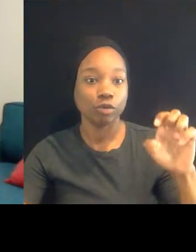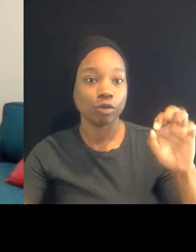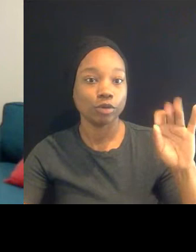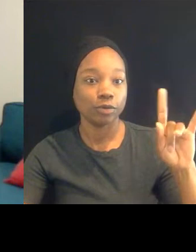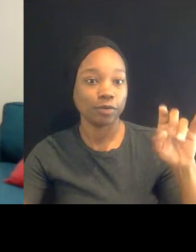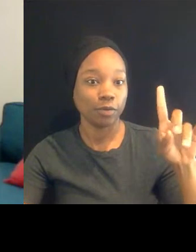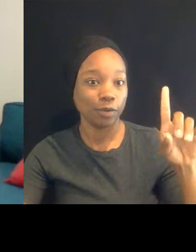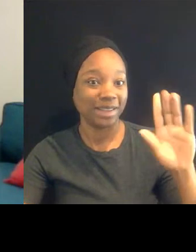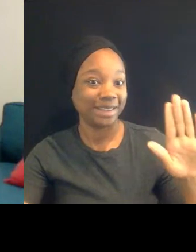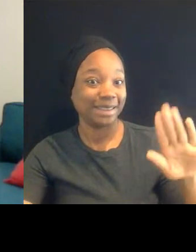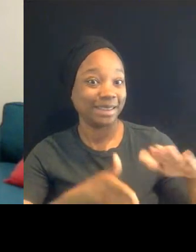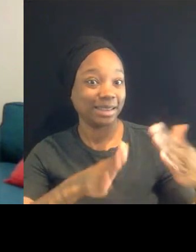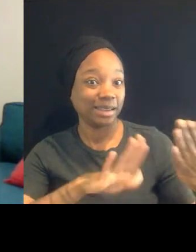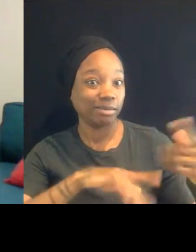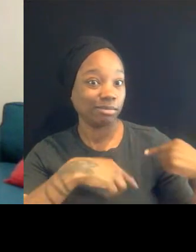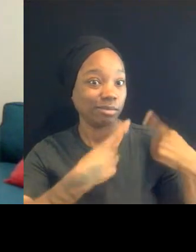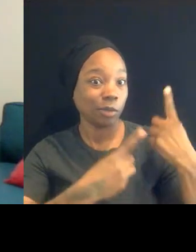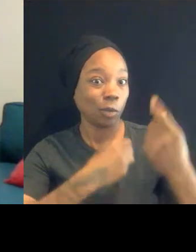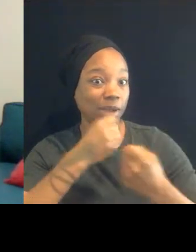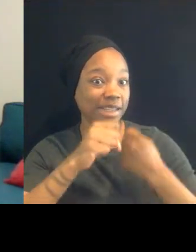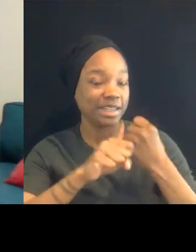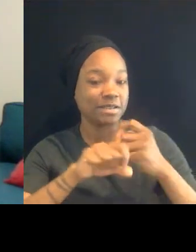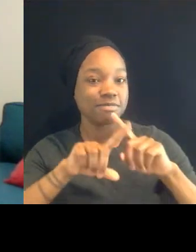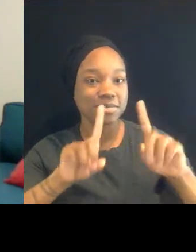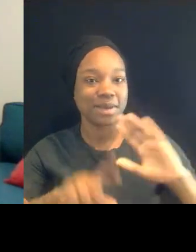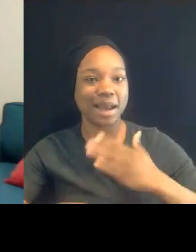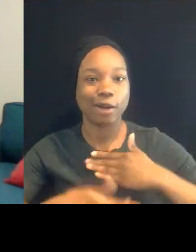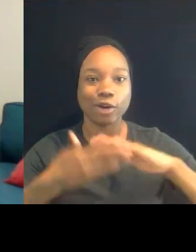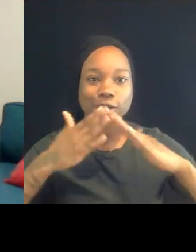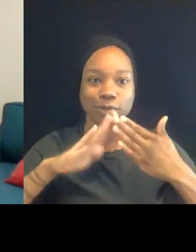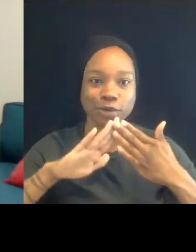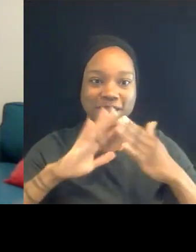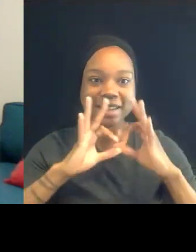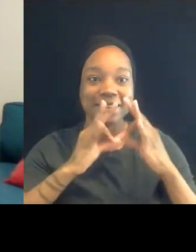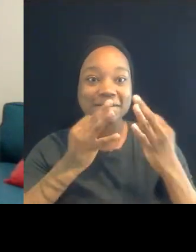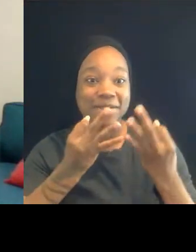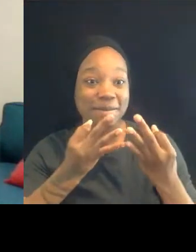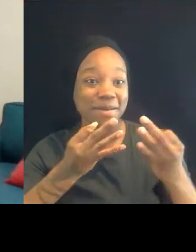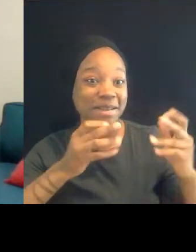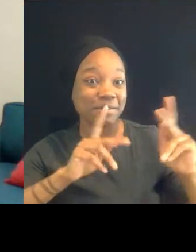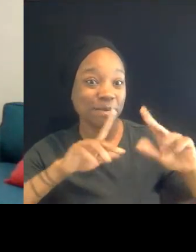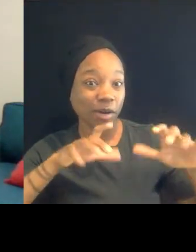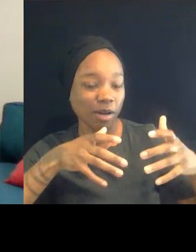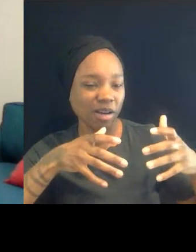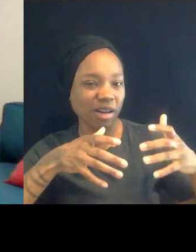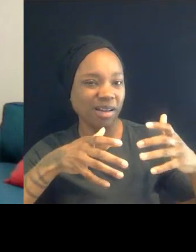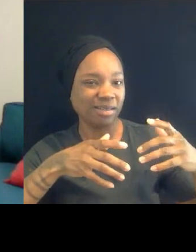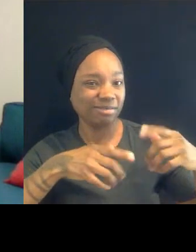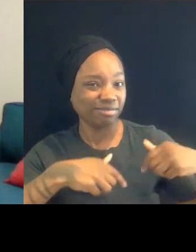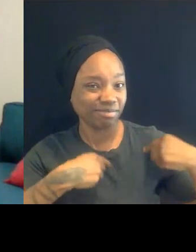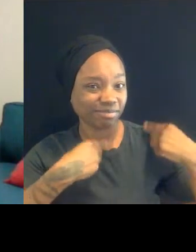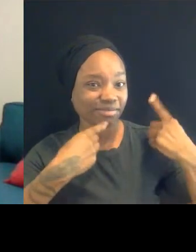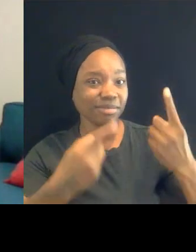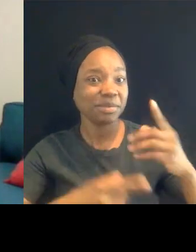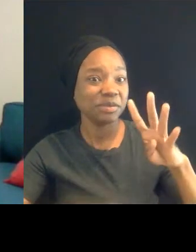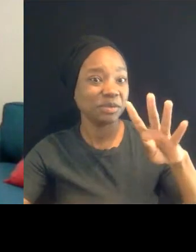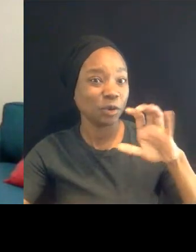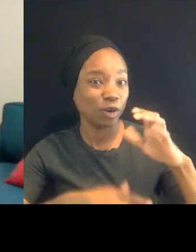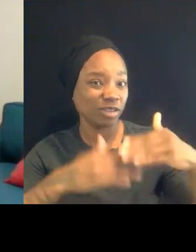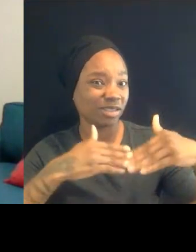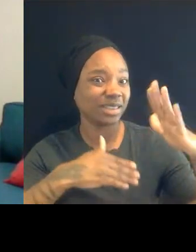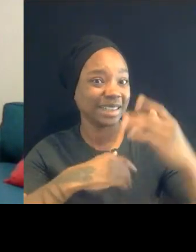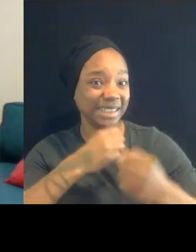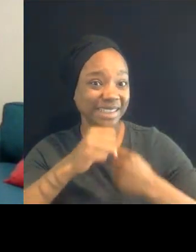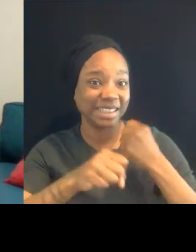a family, as a people for 400-plus years. We can even talk about Emmett Till. So it's really a point of reflection